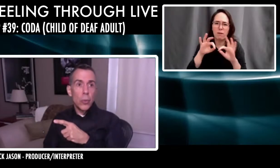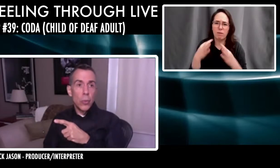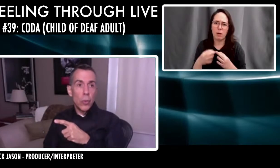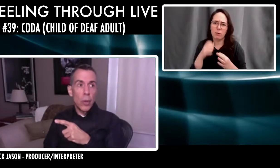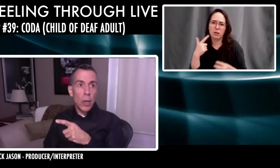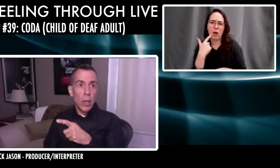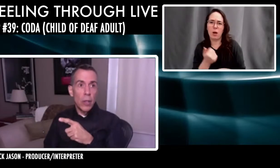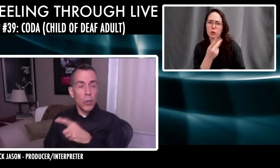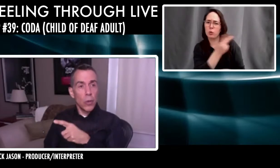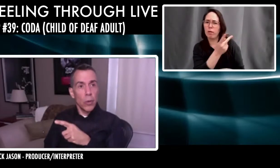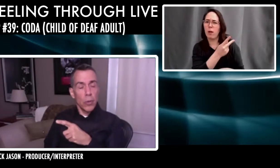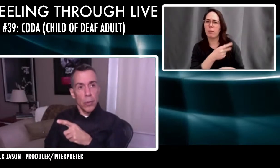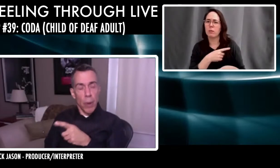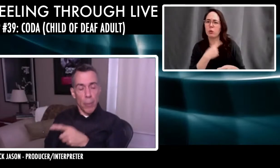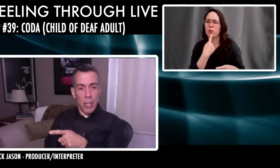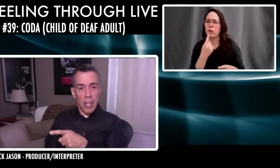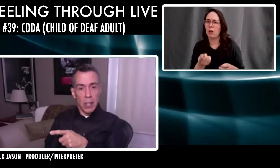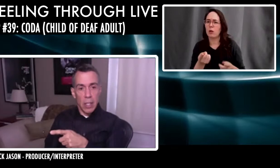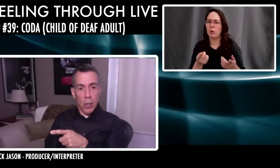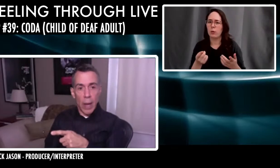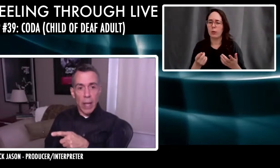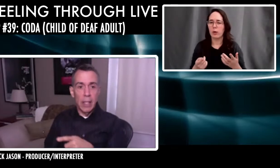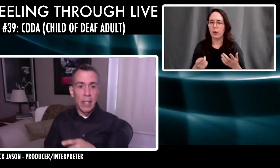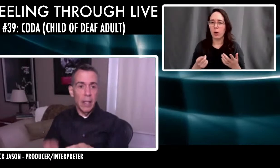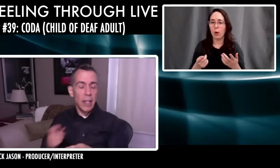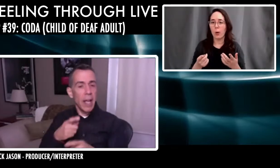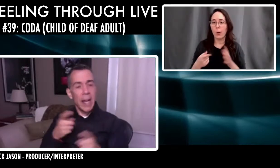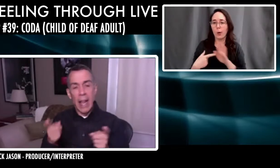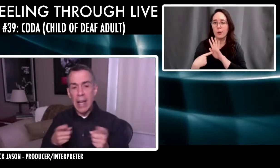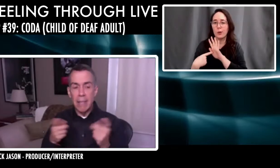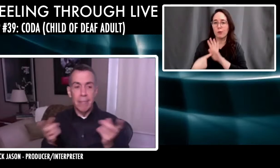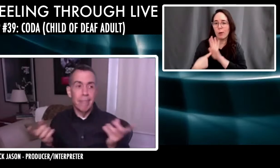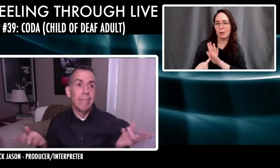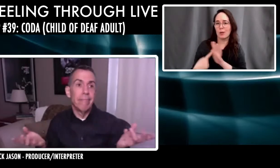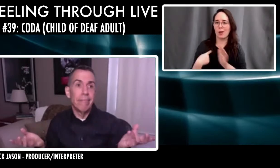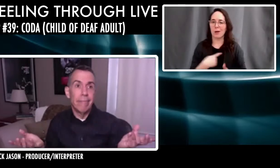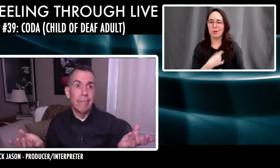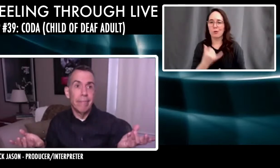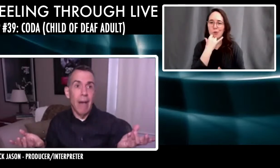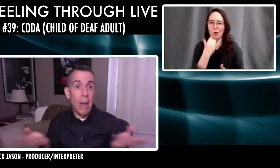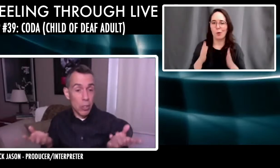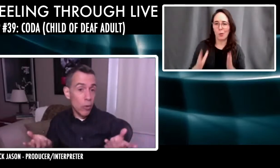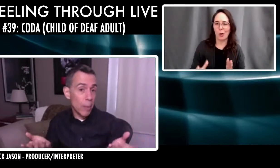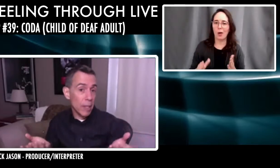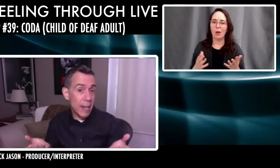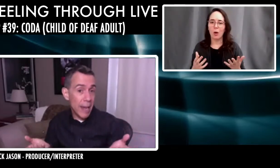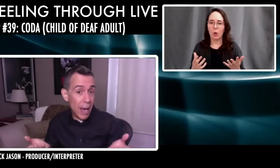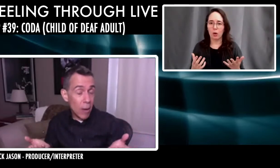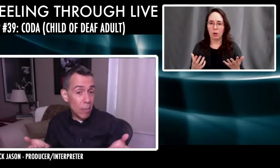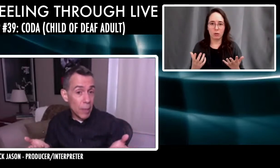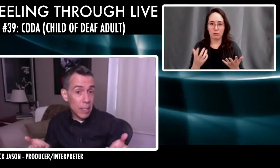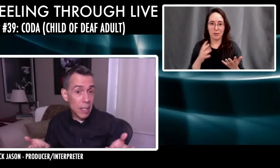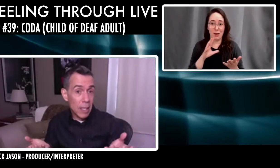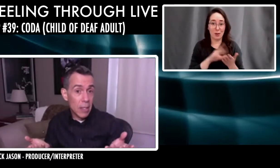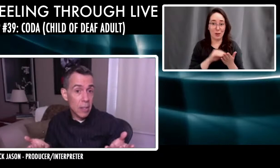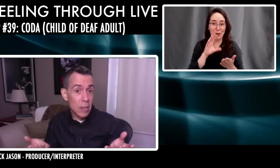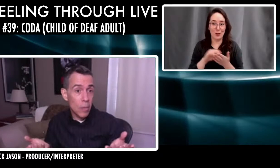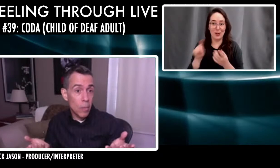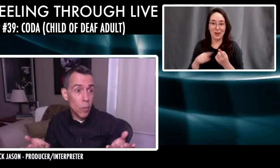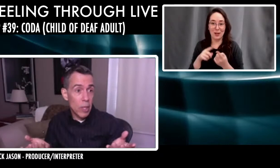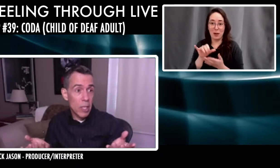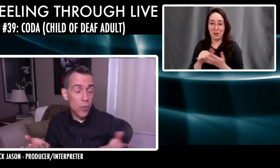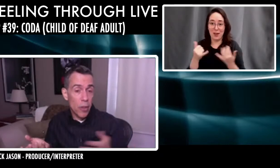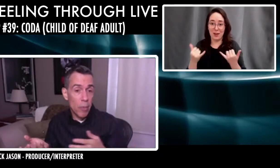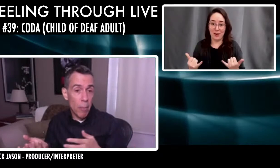you, you're, you're representing us incorrectly. And, and, and I'm just learning about that now, because I guess